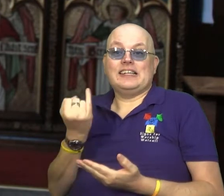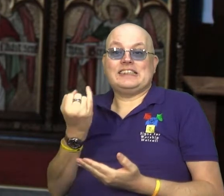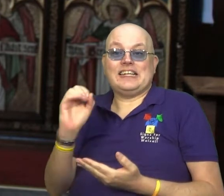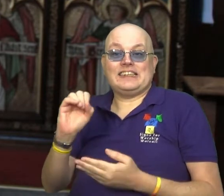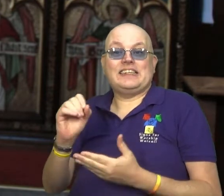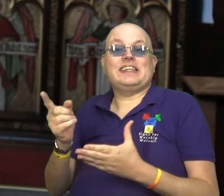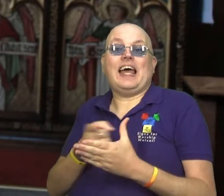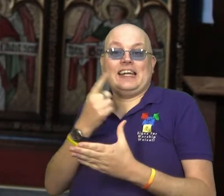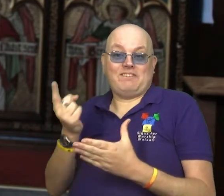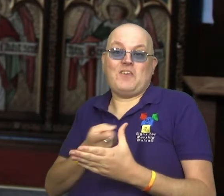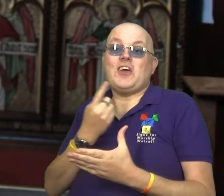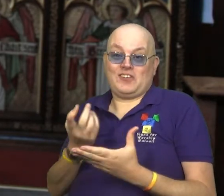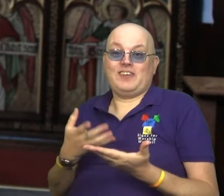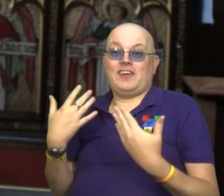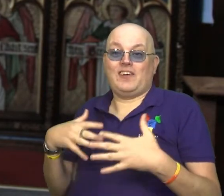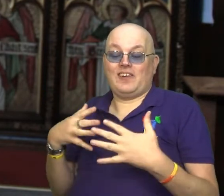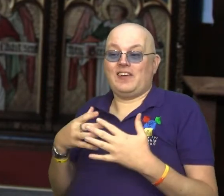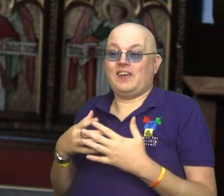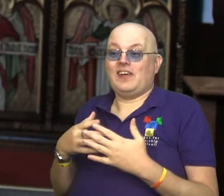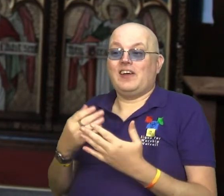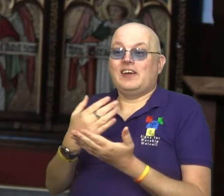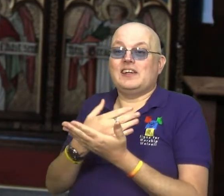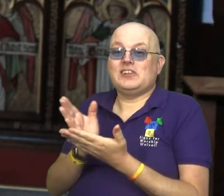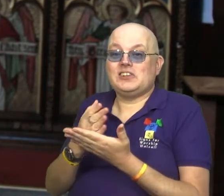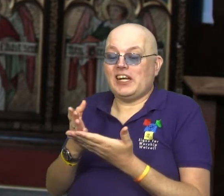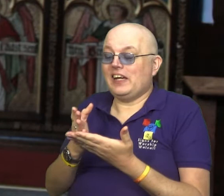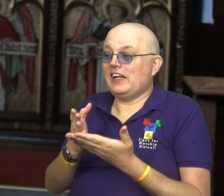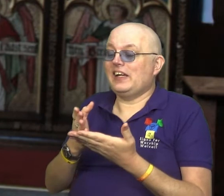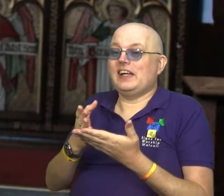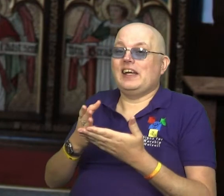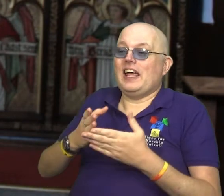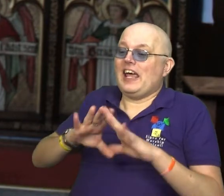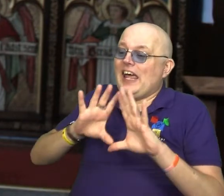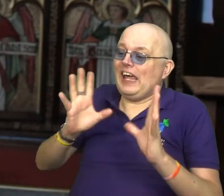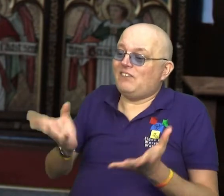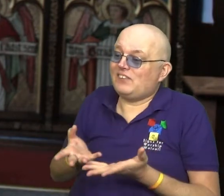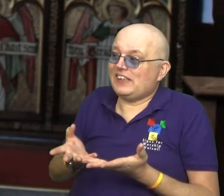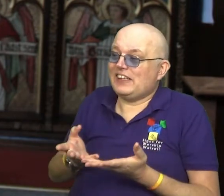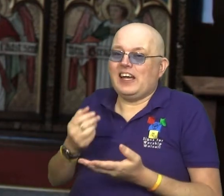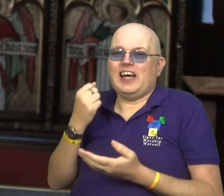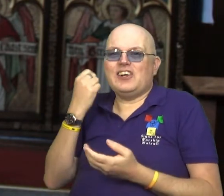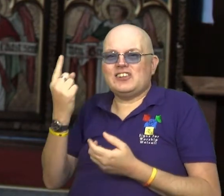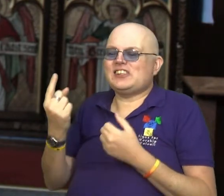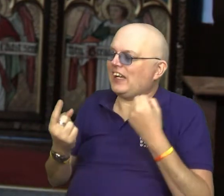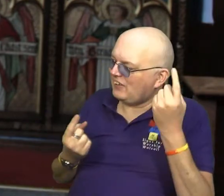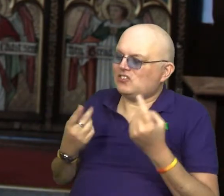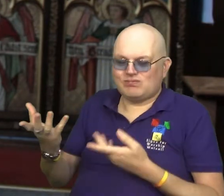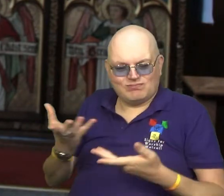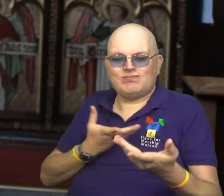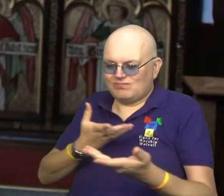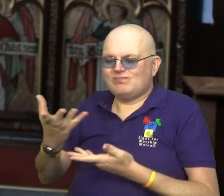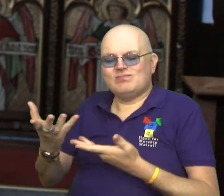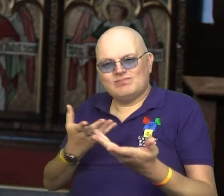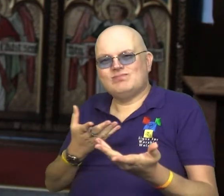to our 60th anniversary. We were able to share literally everything and understand each other.